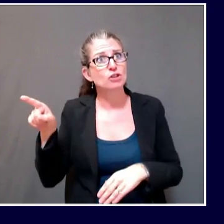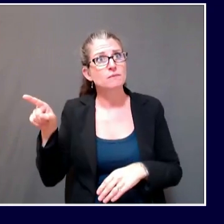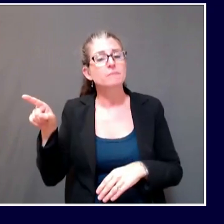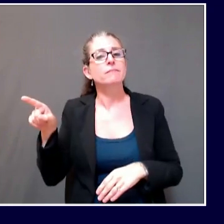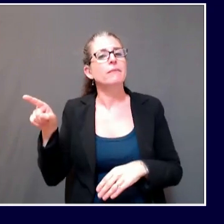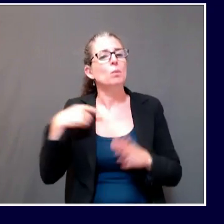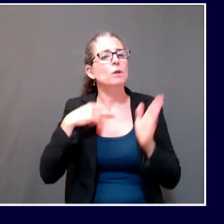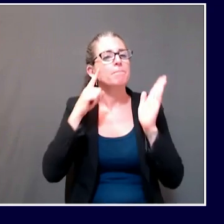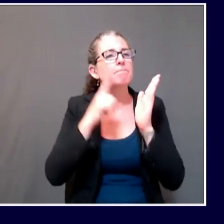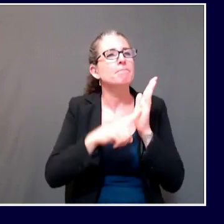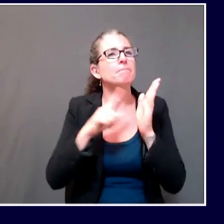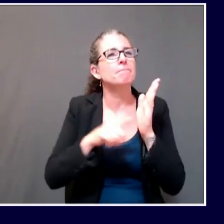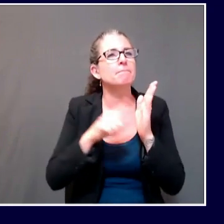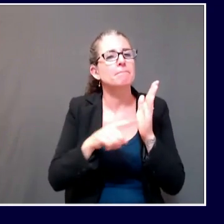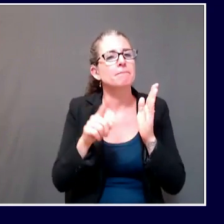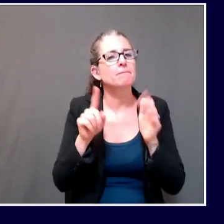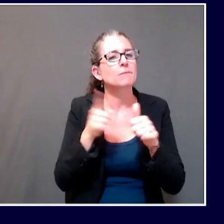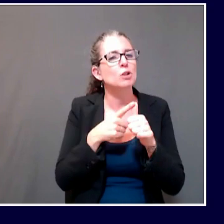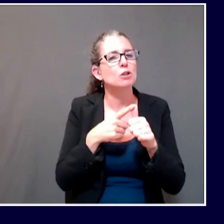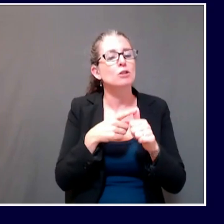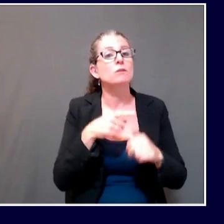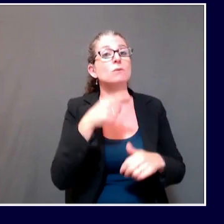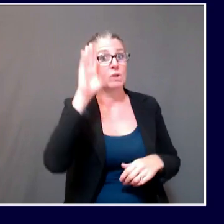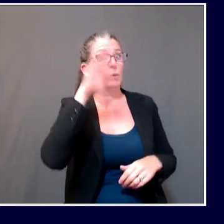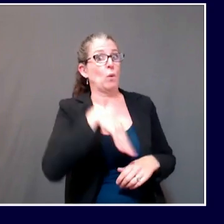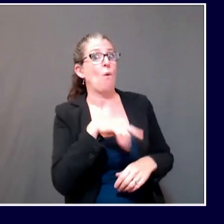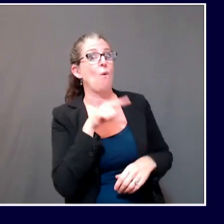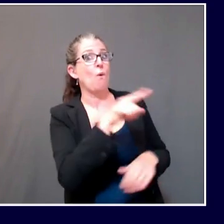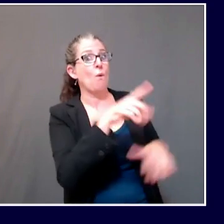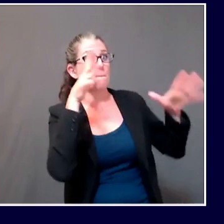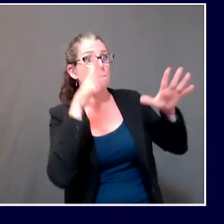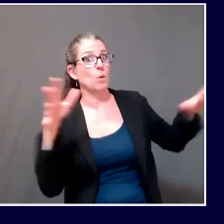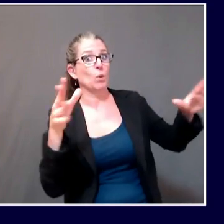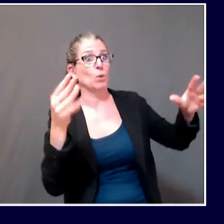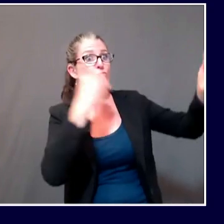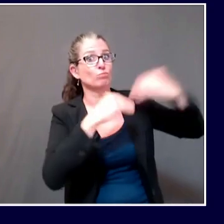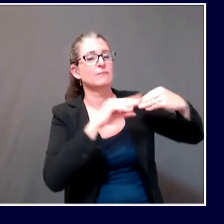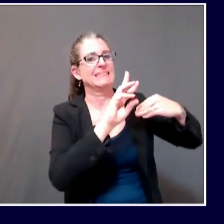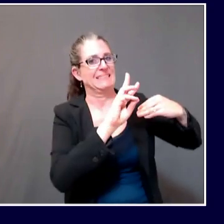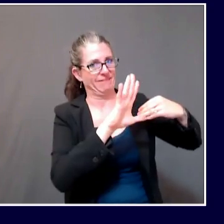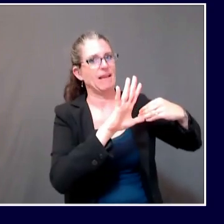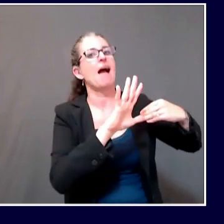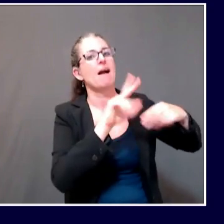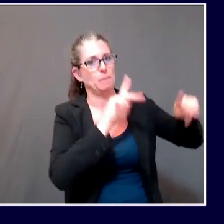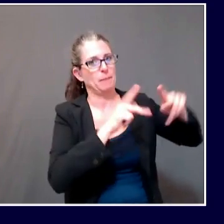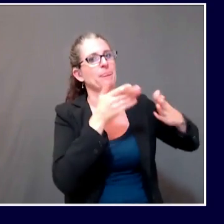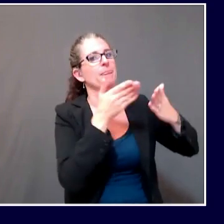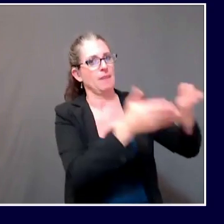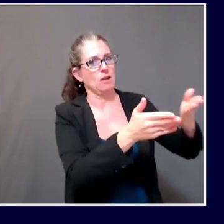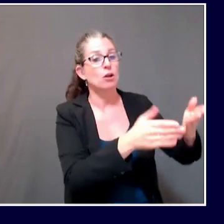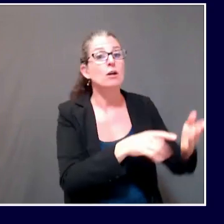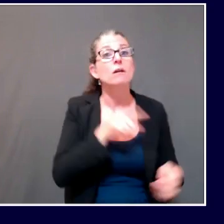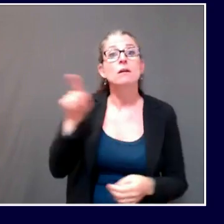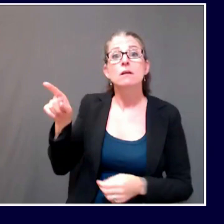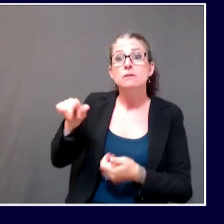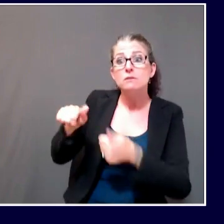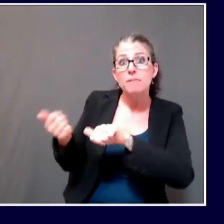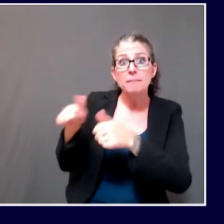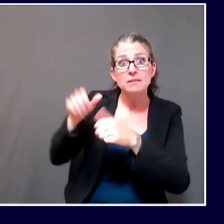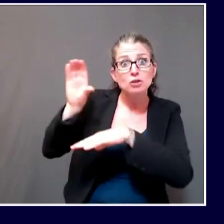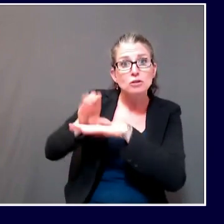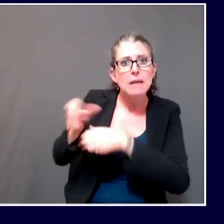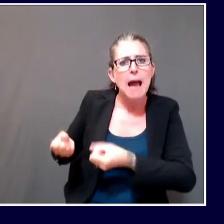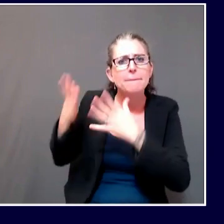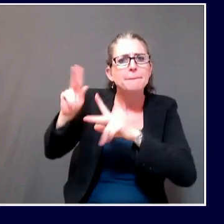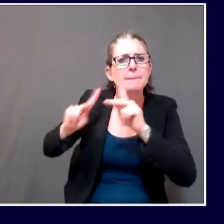gatherings that occurred. As we learn more about who was where and what in what numbers, that will determine where we go from any